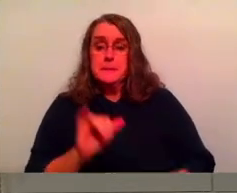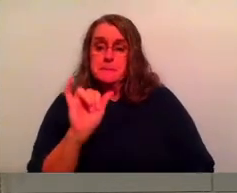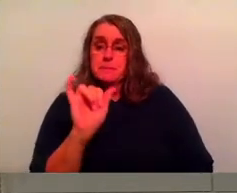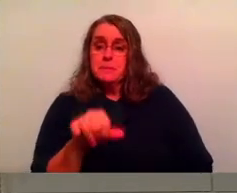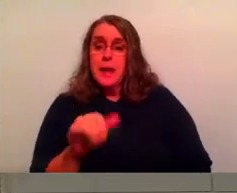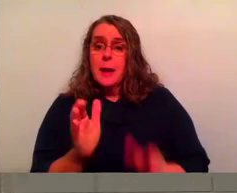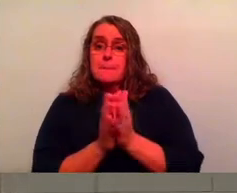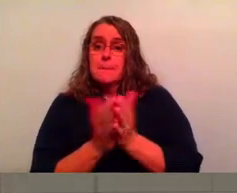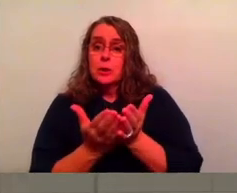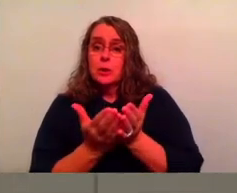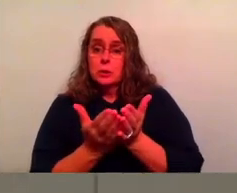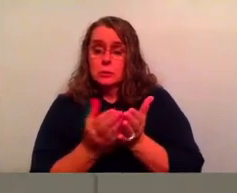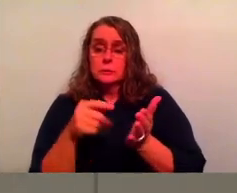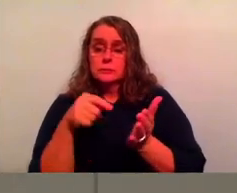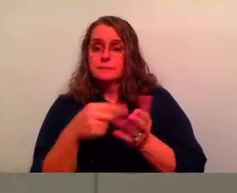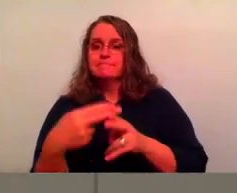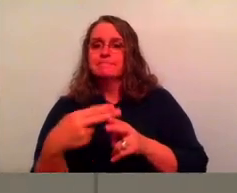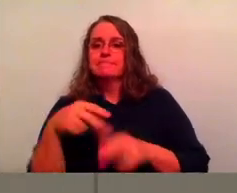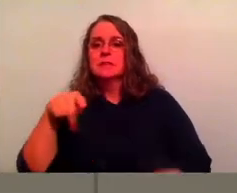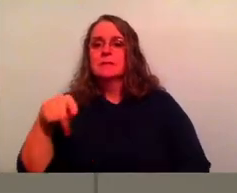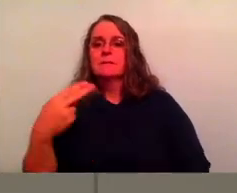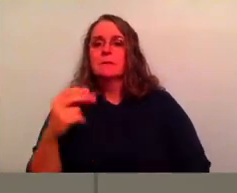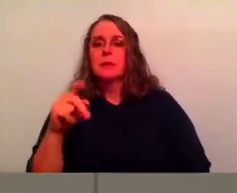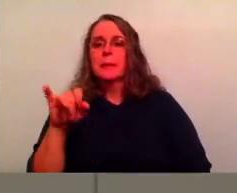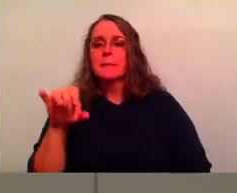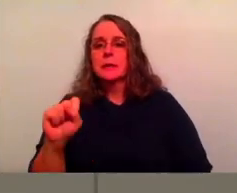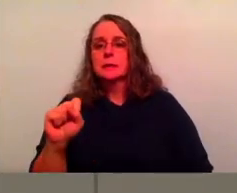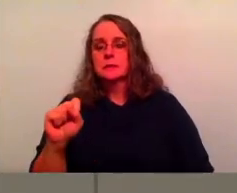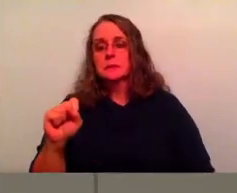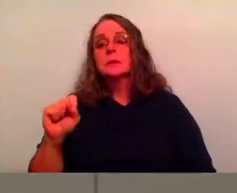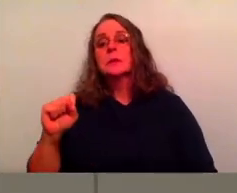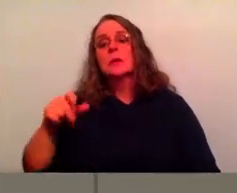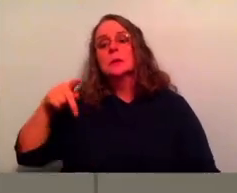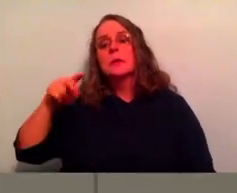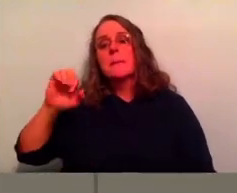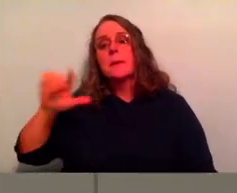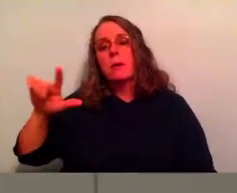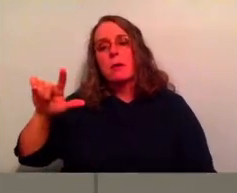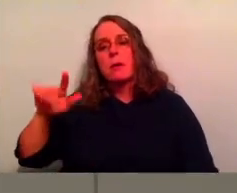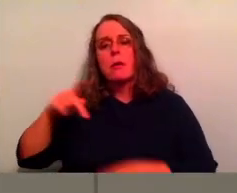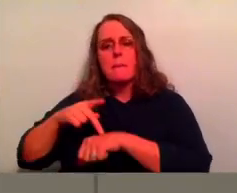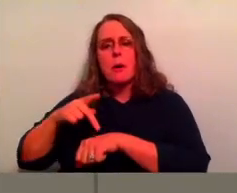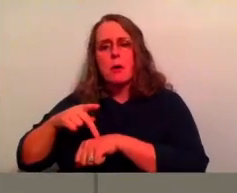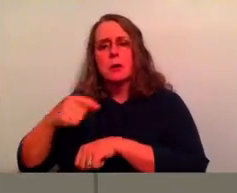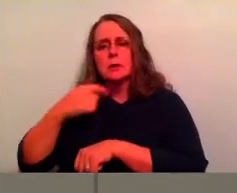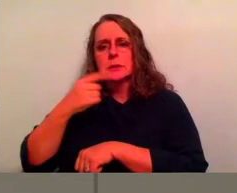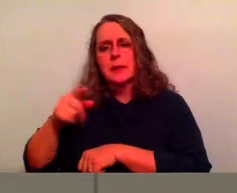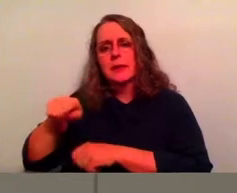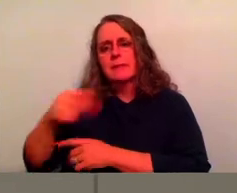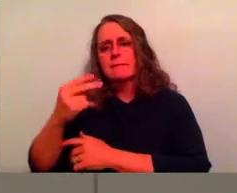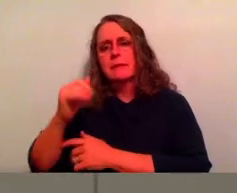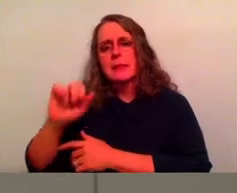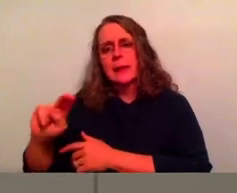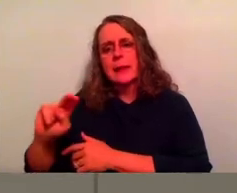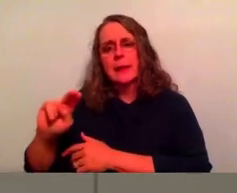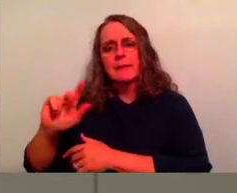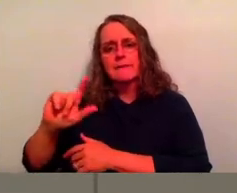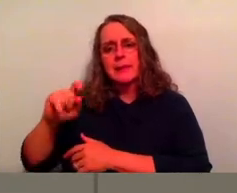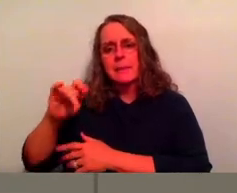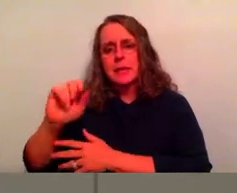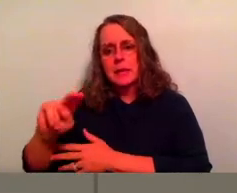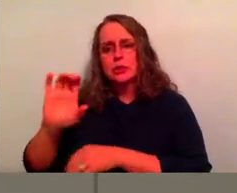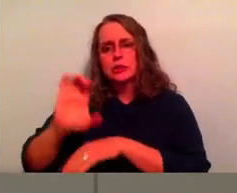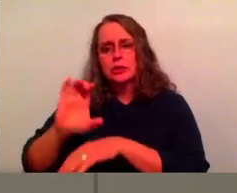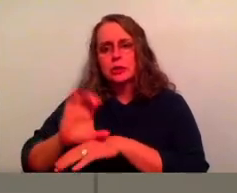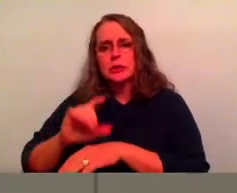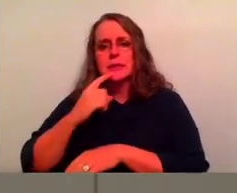Philippians, uh, was Paul telling the Philippian church, hey, this is a call to cruciformity.